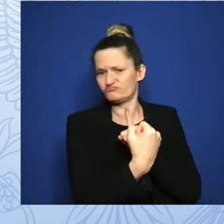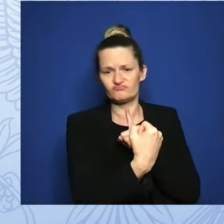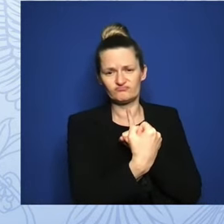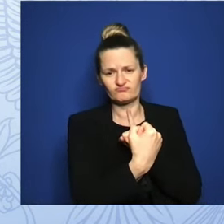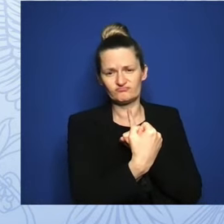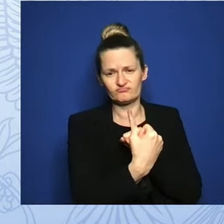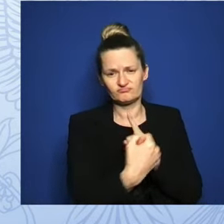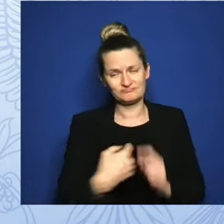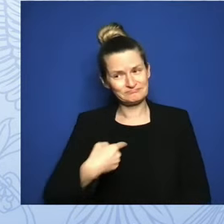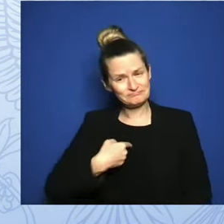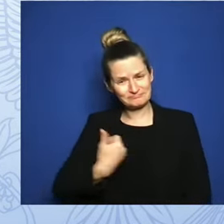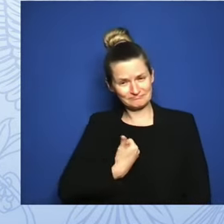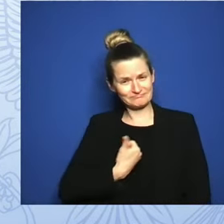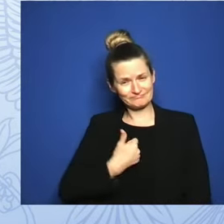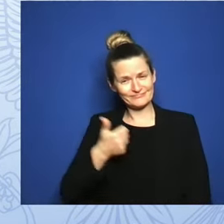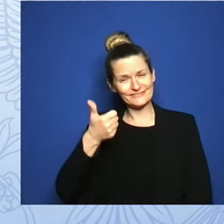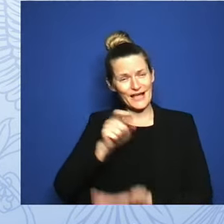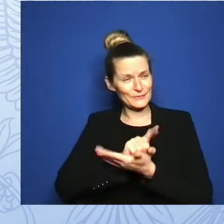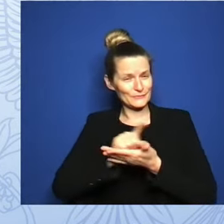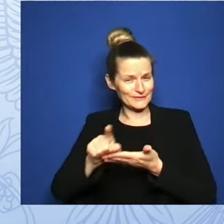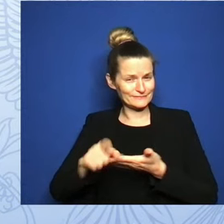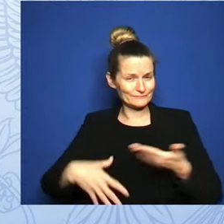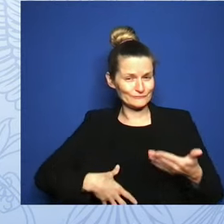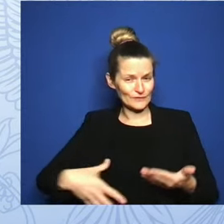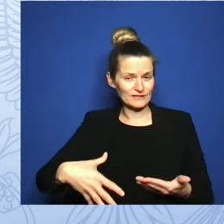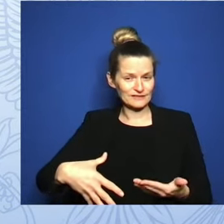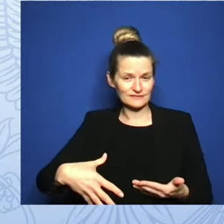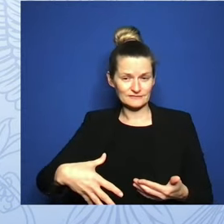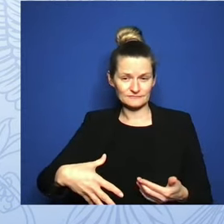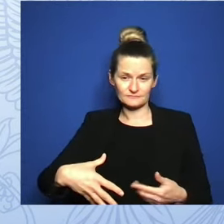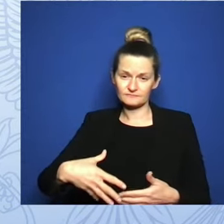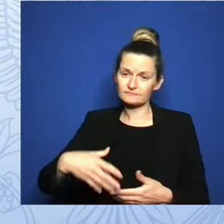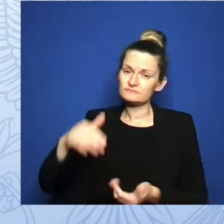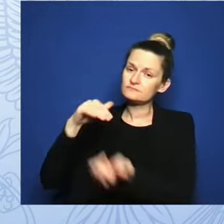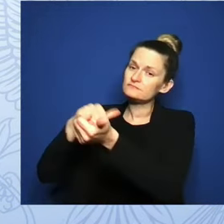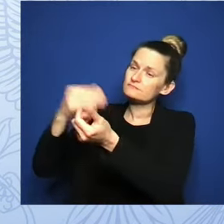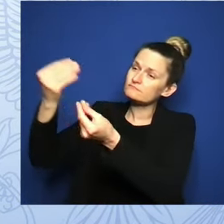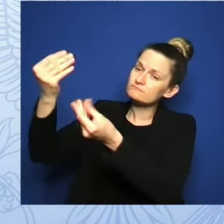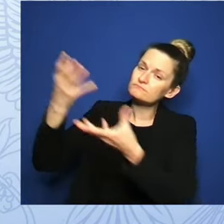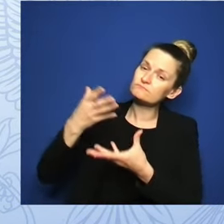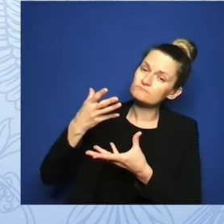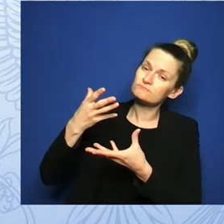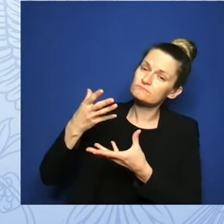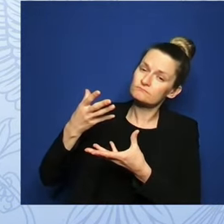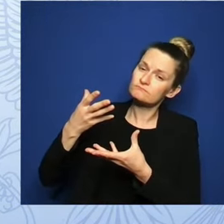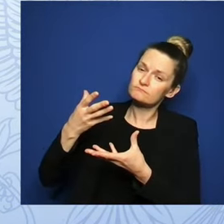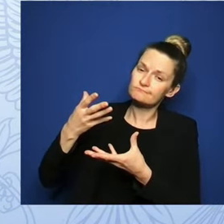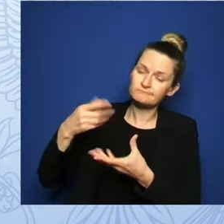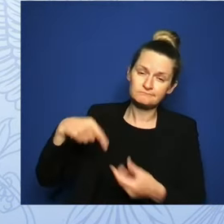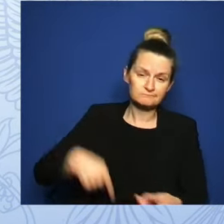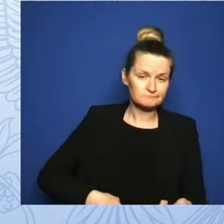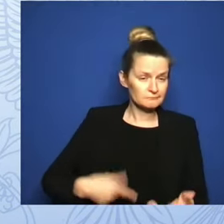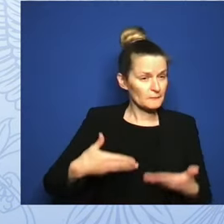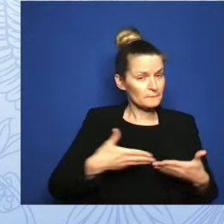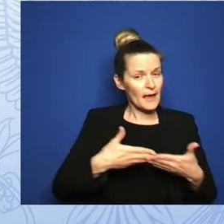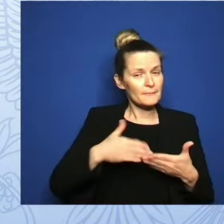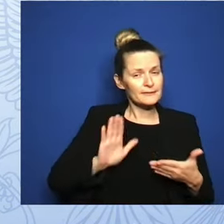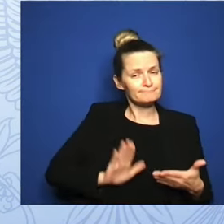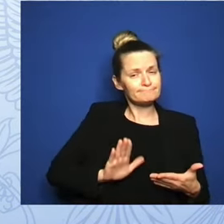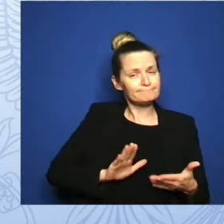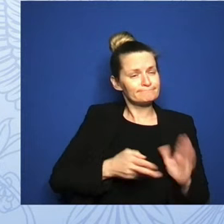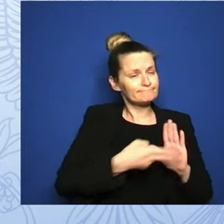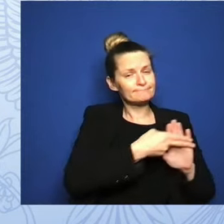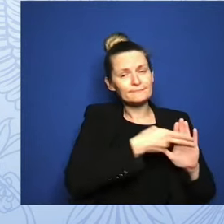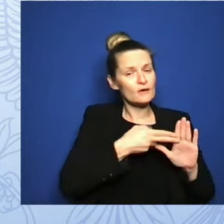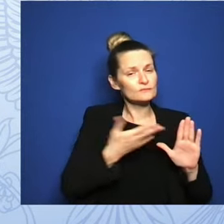pregnancy. Our baby was diagnosed with a crania. A crania is a rare and fatal condition in which the